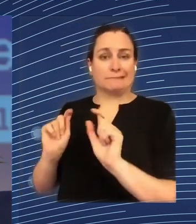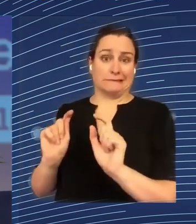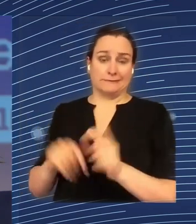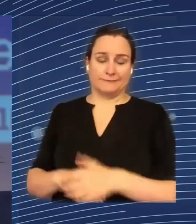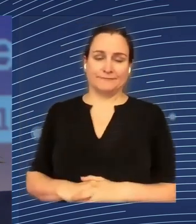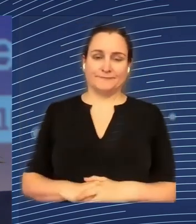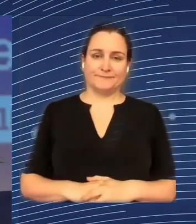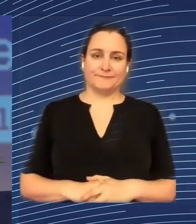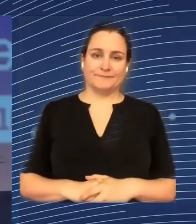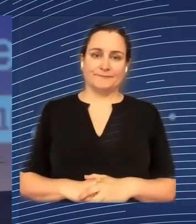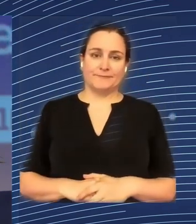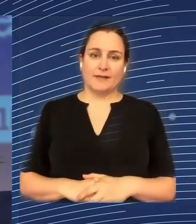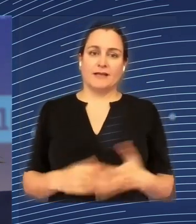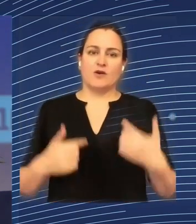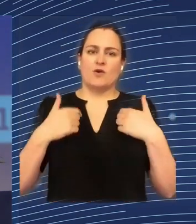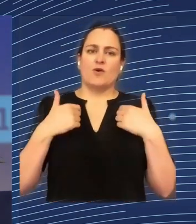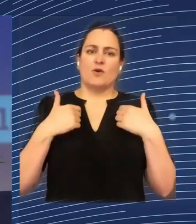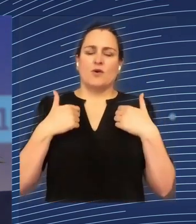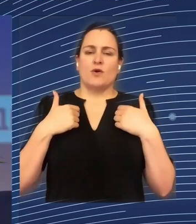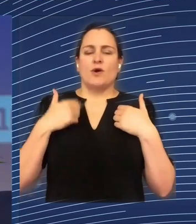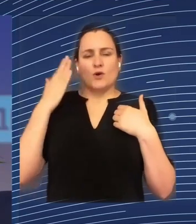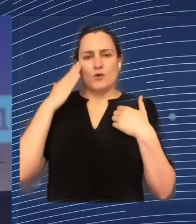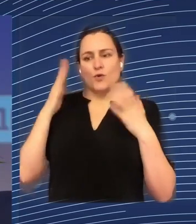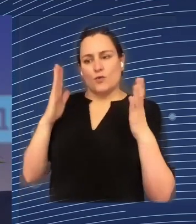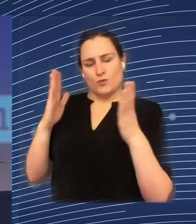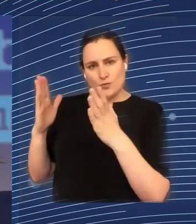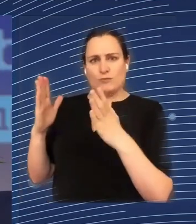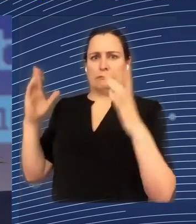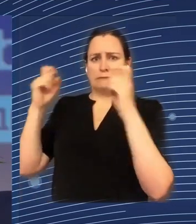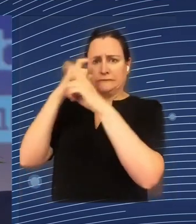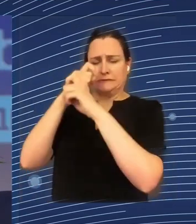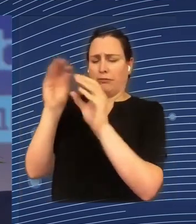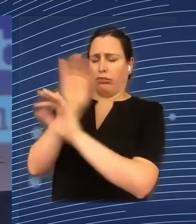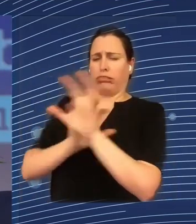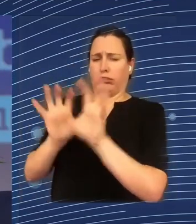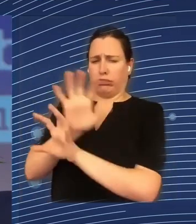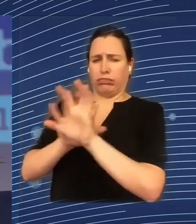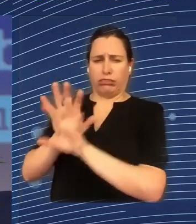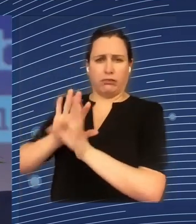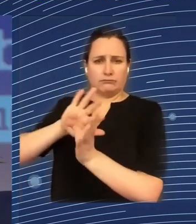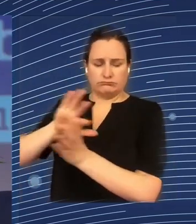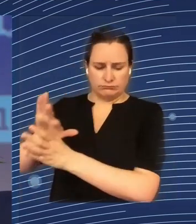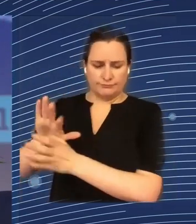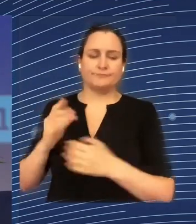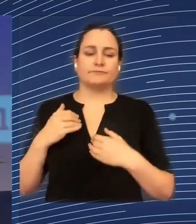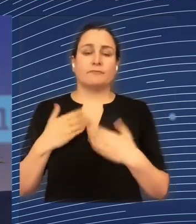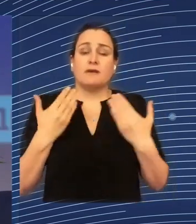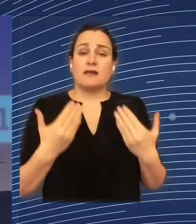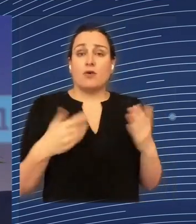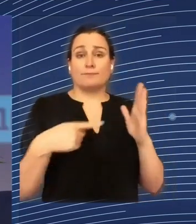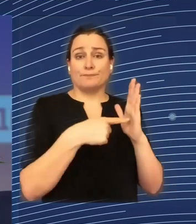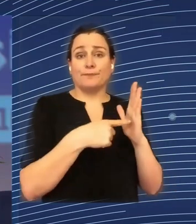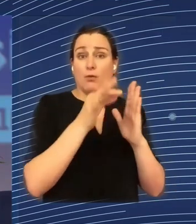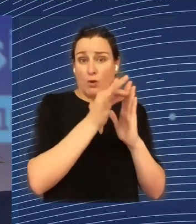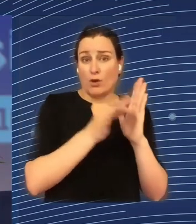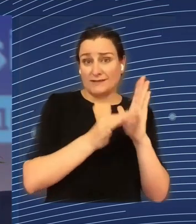I would like to get back a bit to the core principles and to efficiency and visibility of the policy. So no